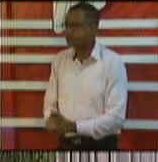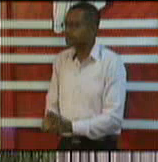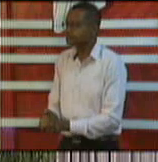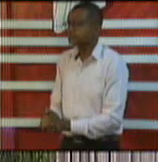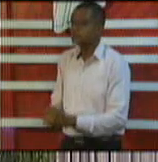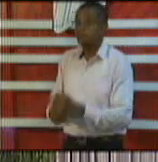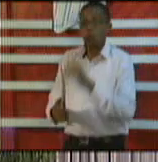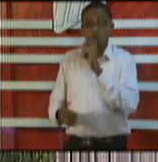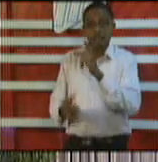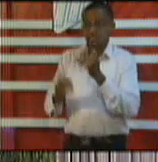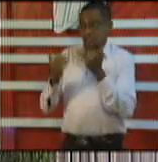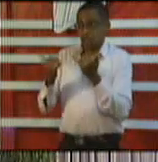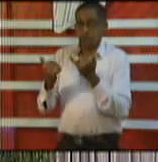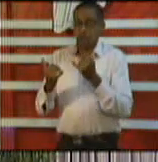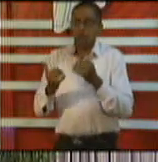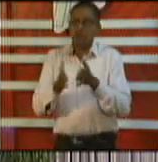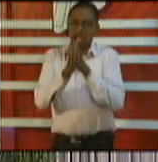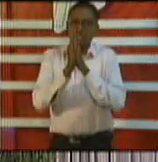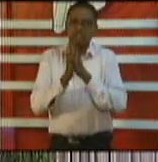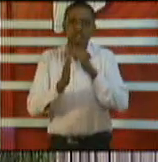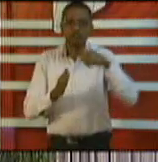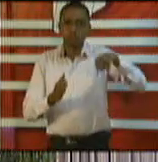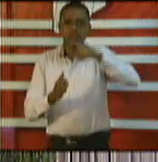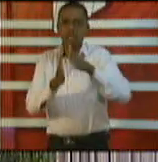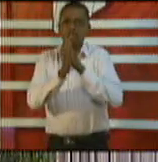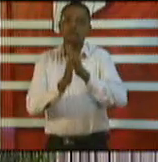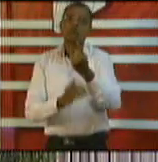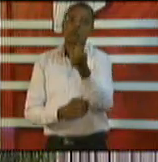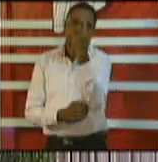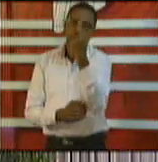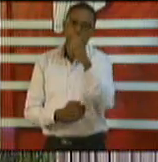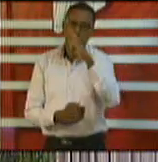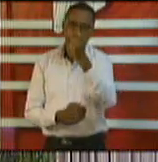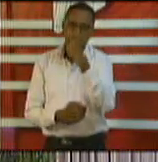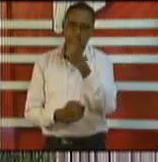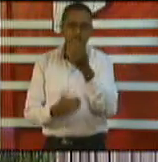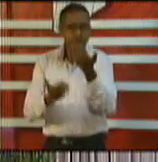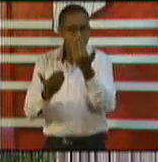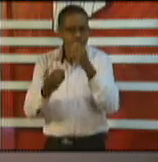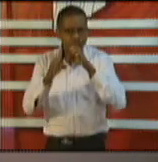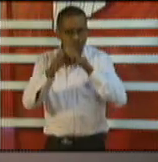a good morning